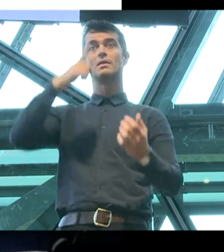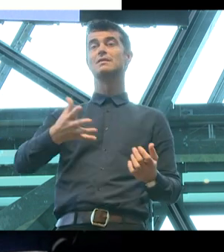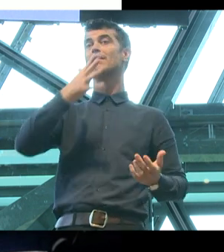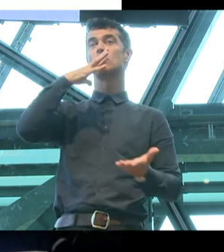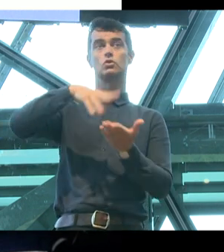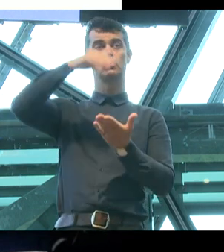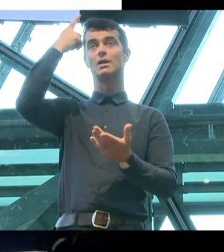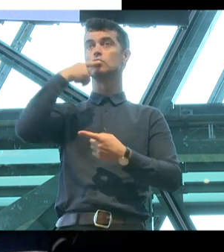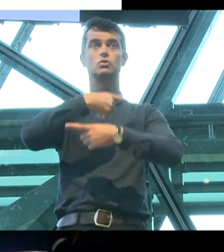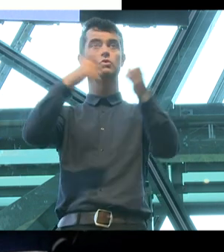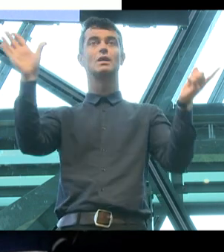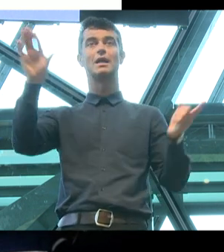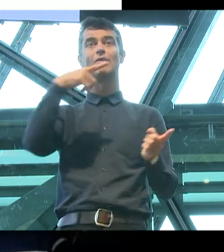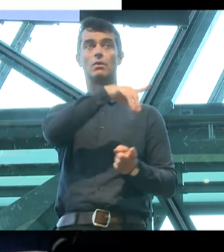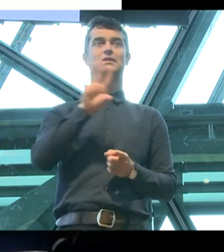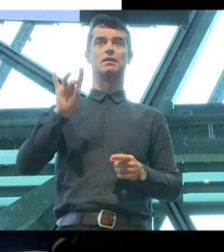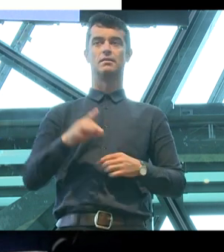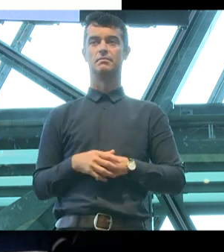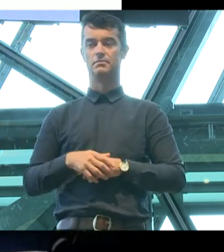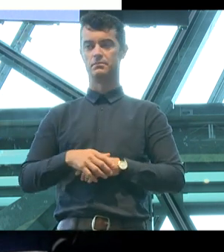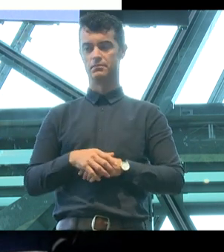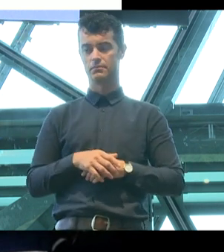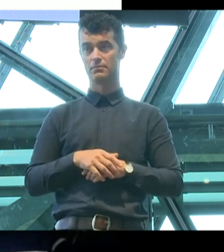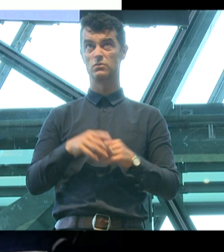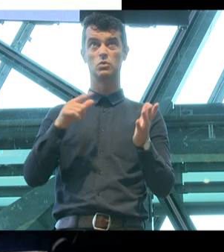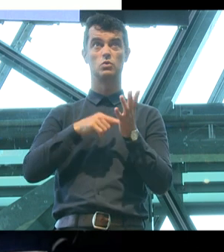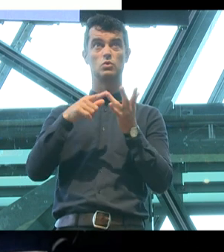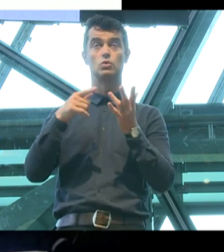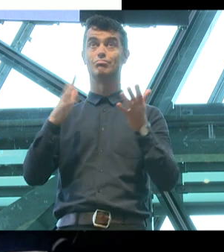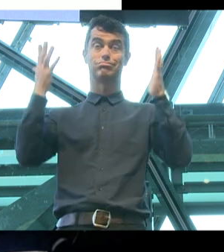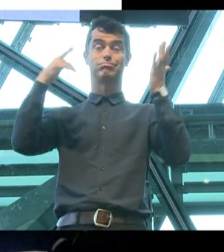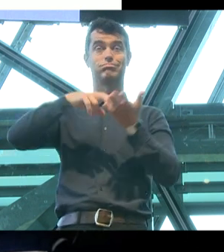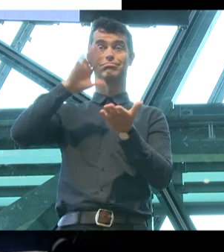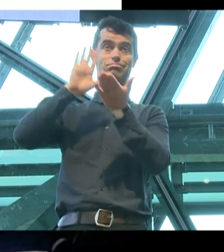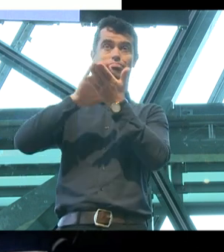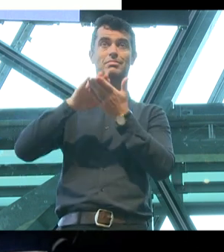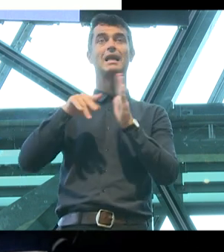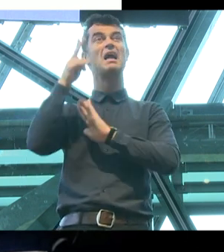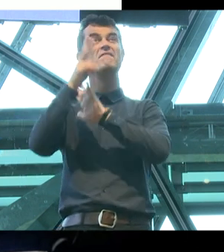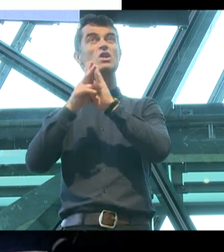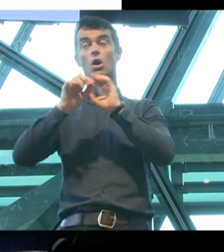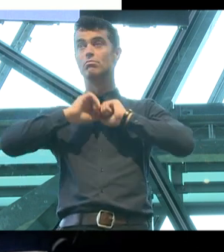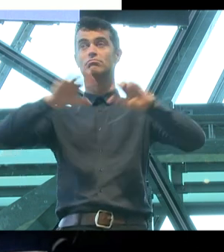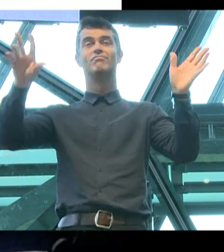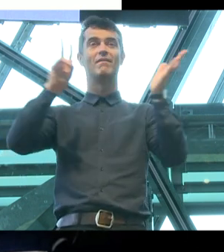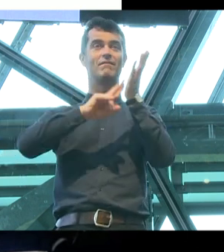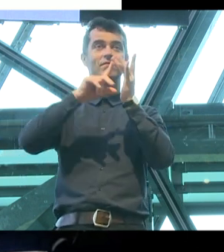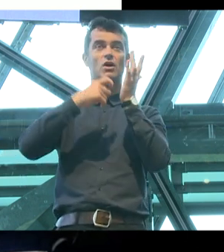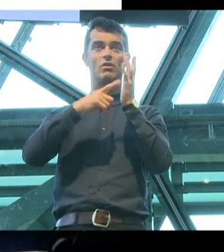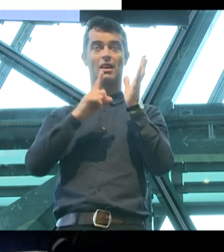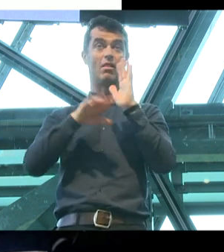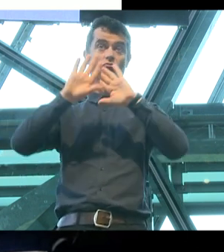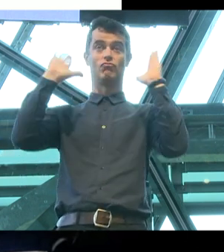students and told everyone he was gay to a standing ovation in a video that went viral globally.